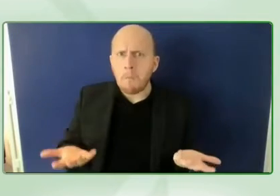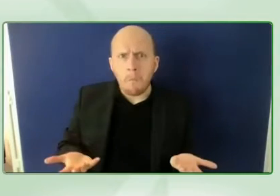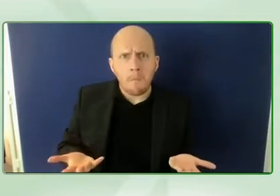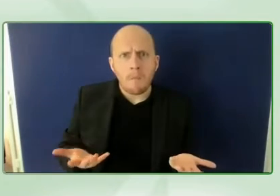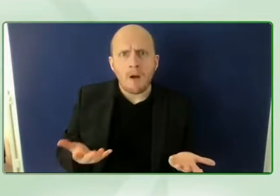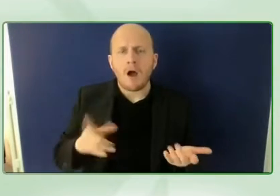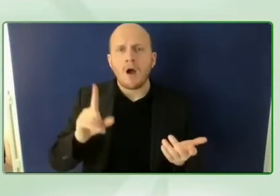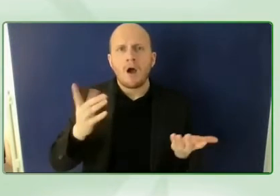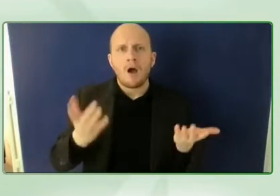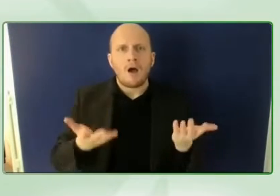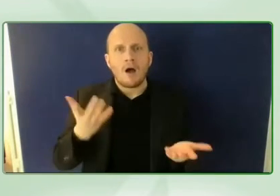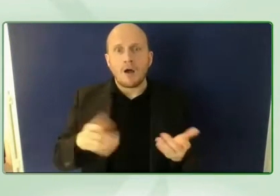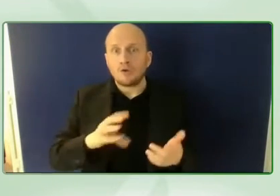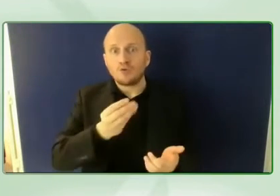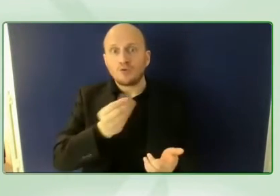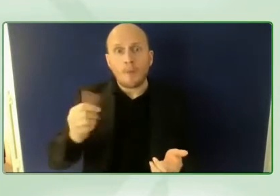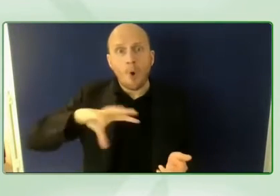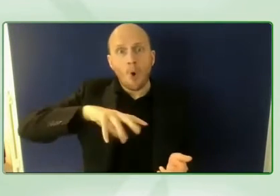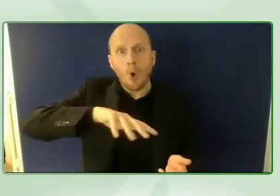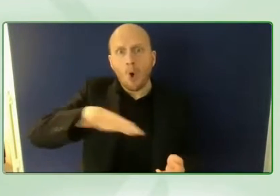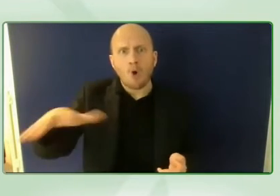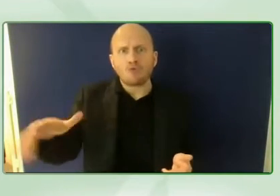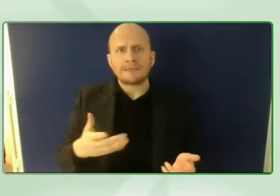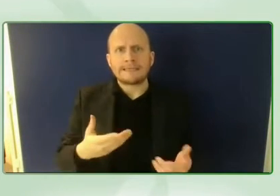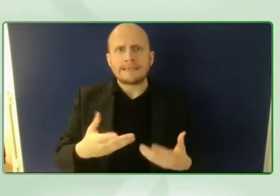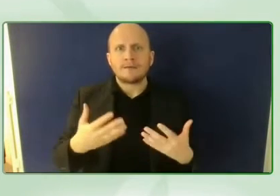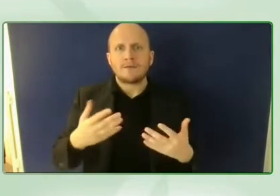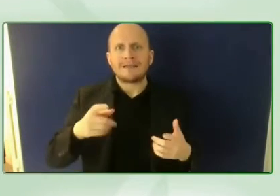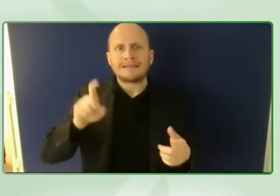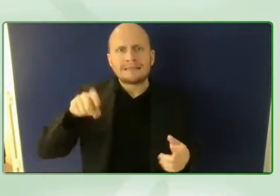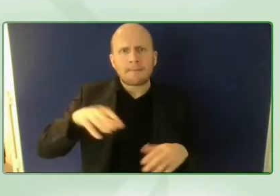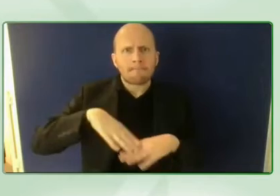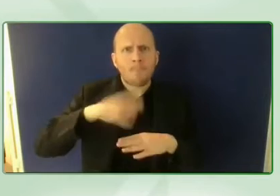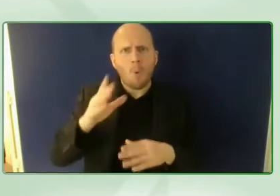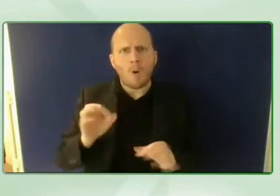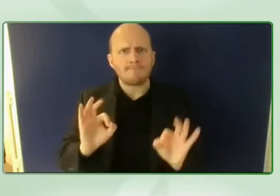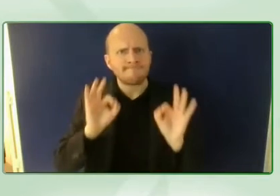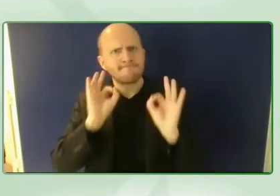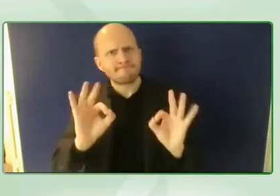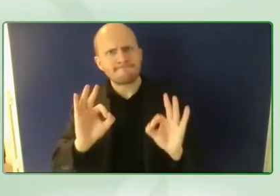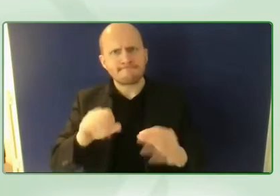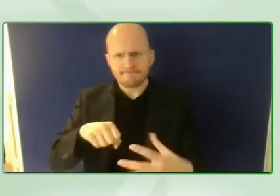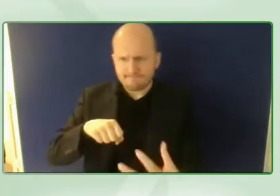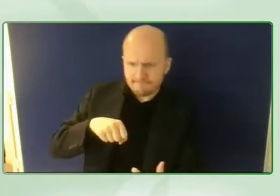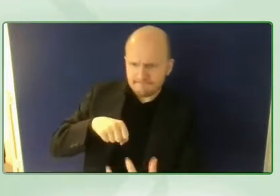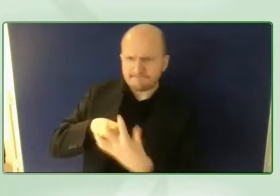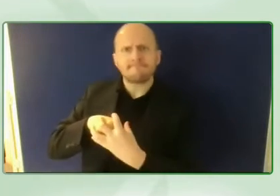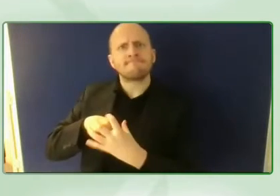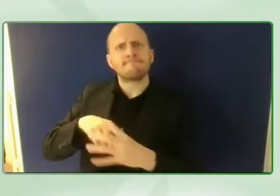is we the 15 a campaign for them as well and if yes how can they get involved